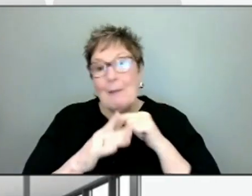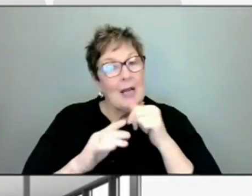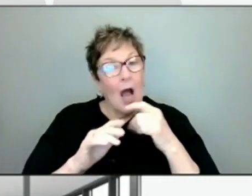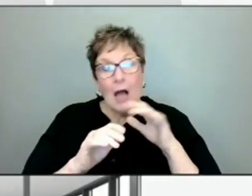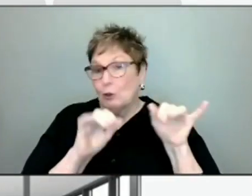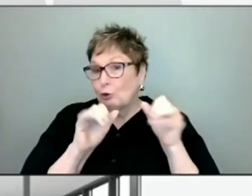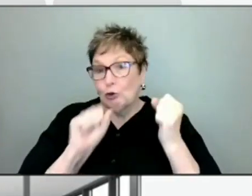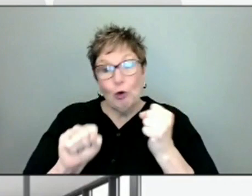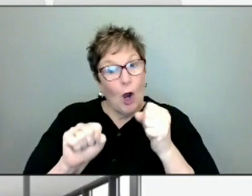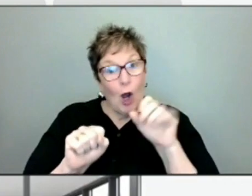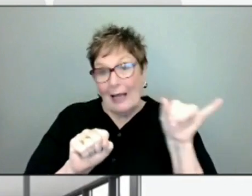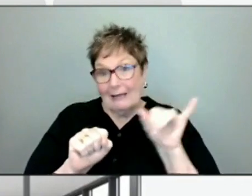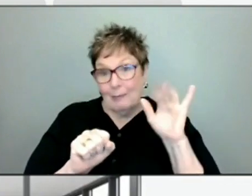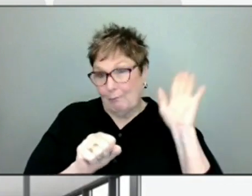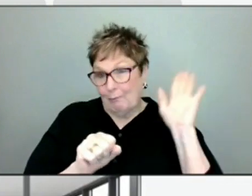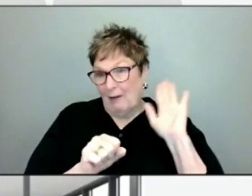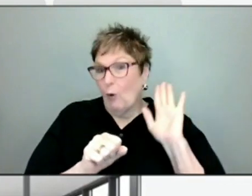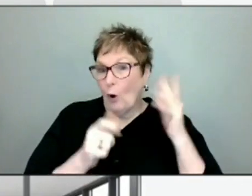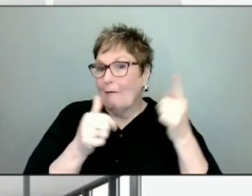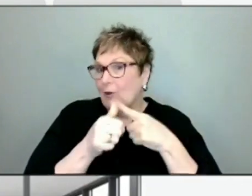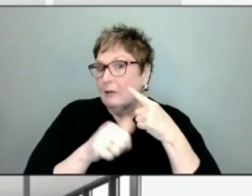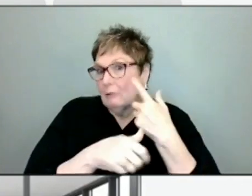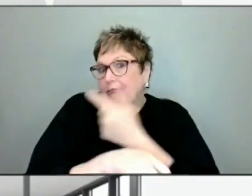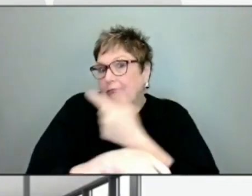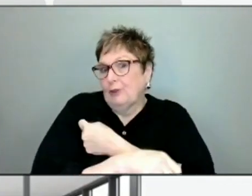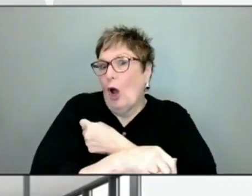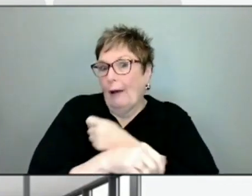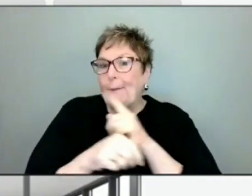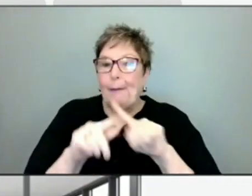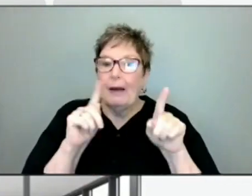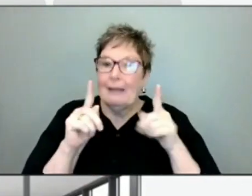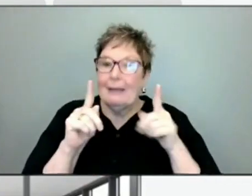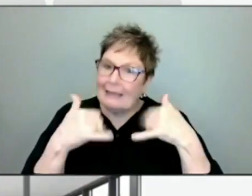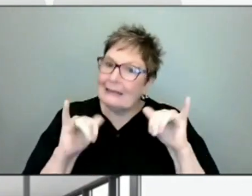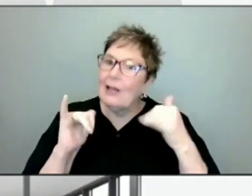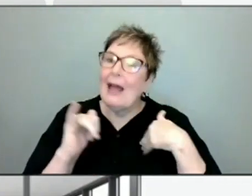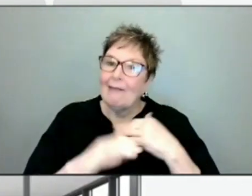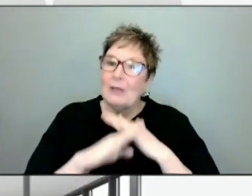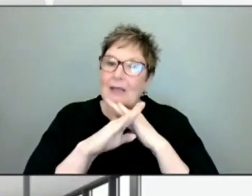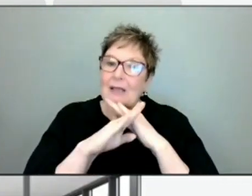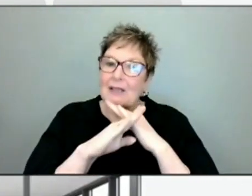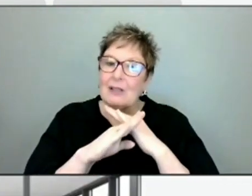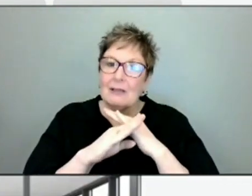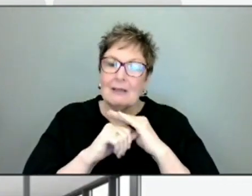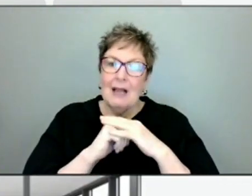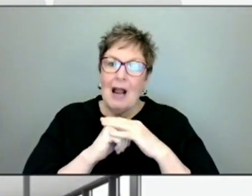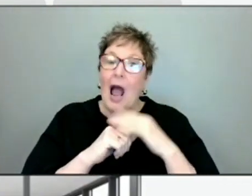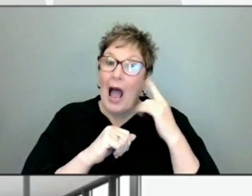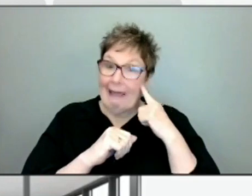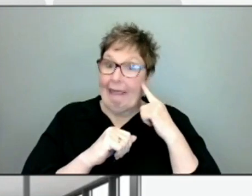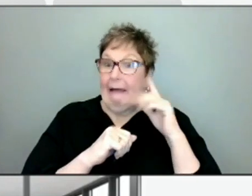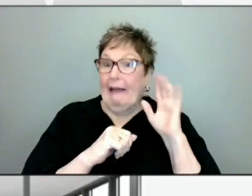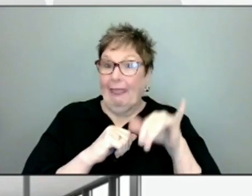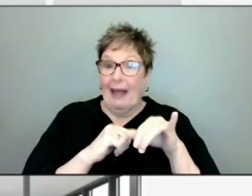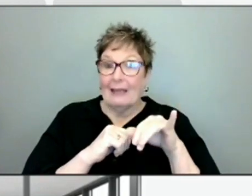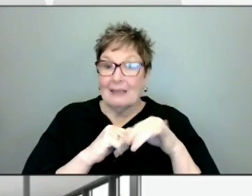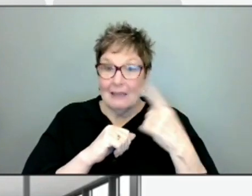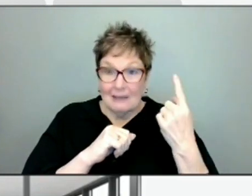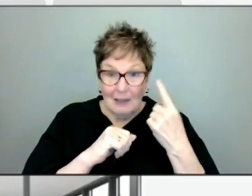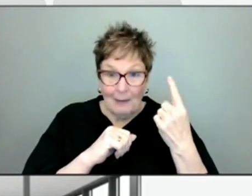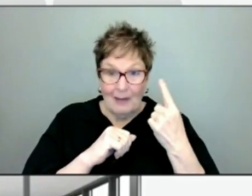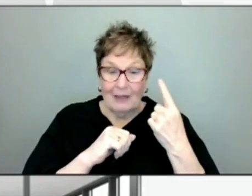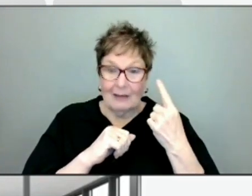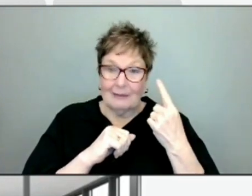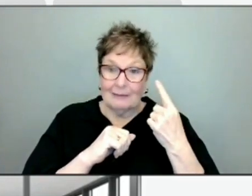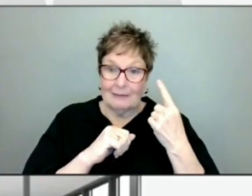it was, but they still have protection. So we will, you know, I think that is, that's something that we